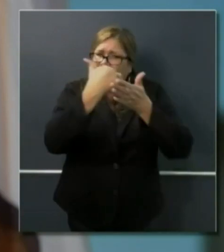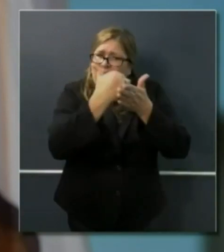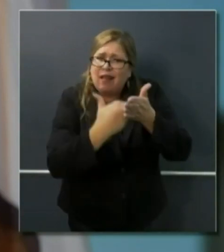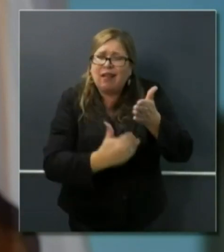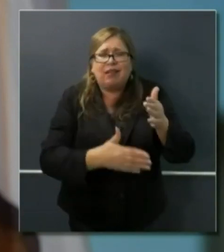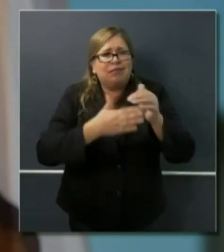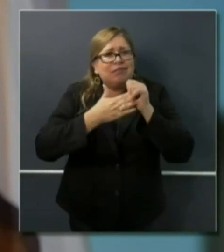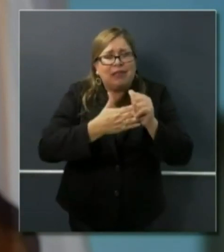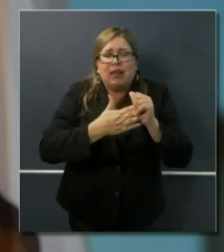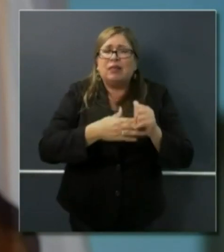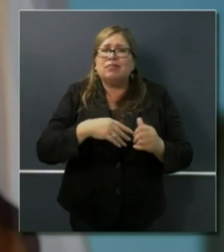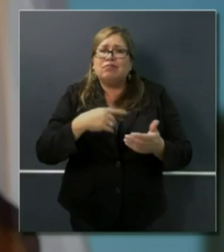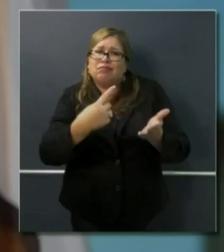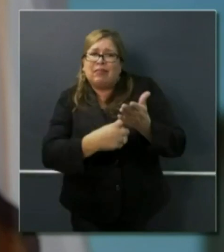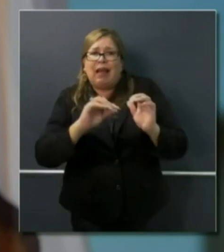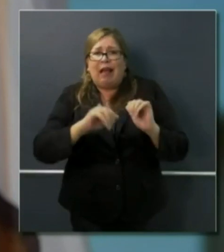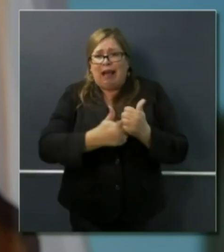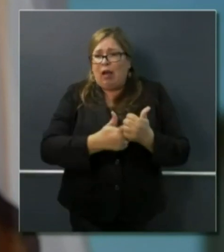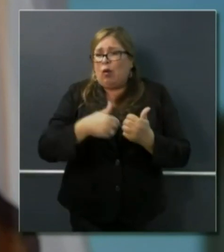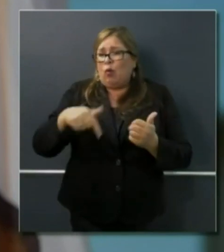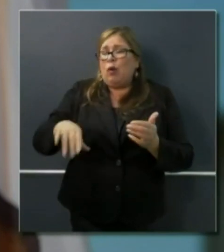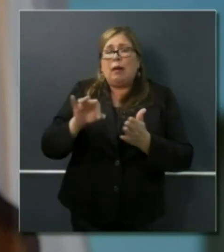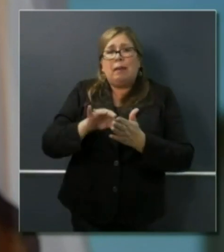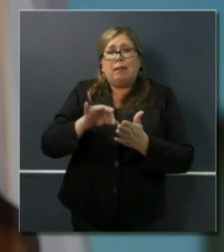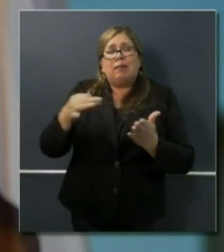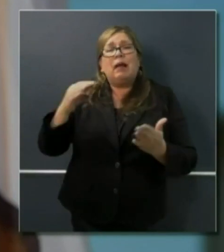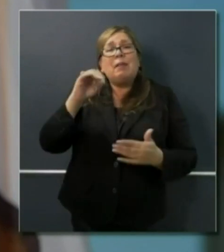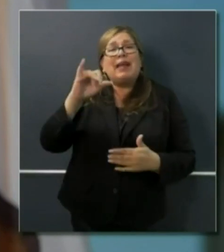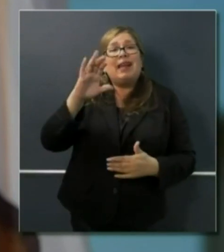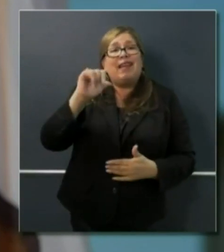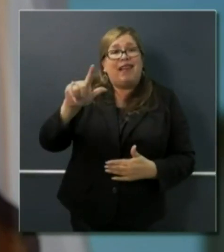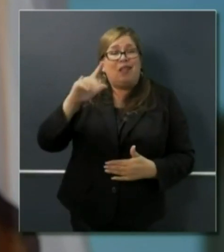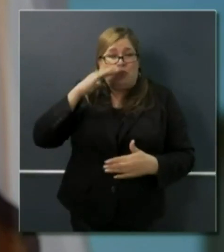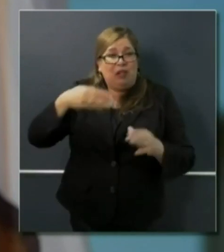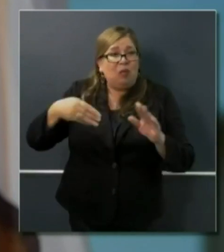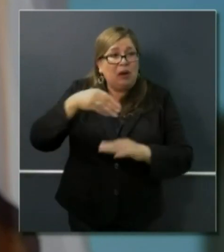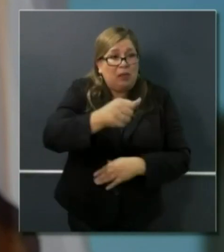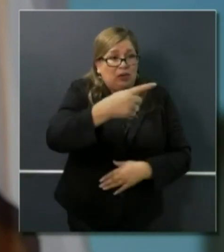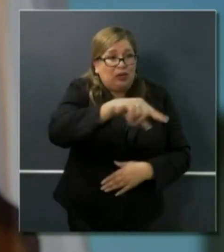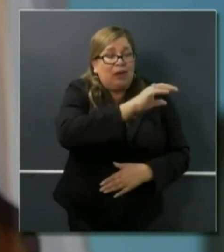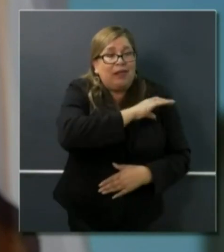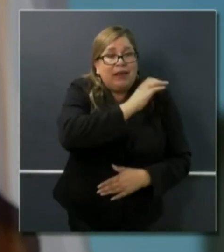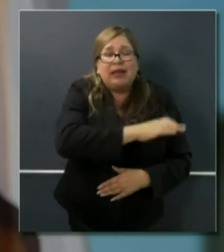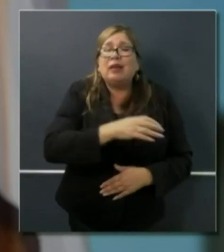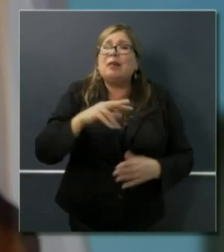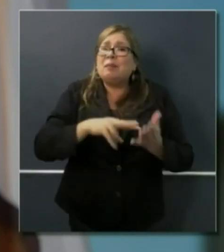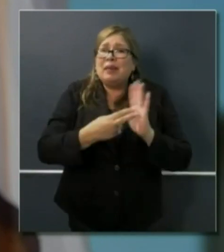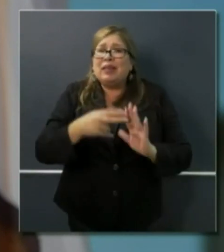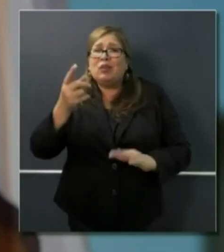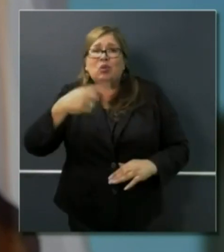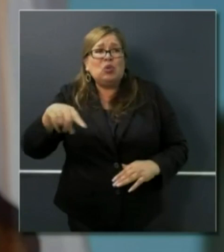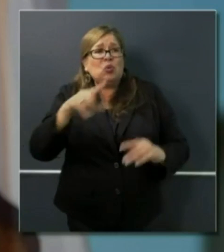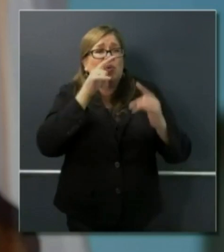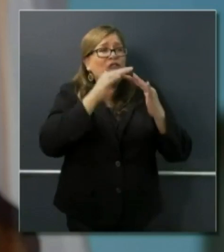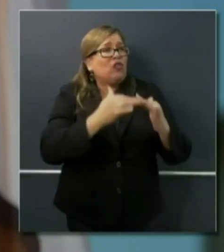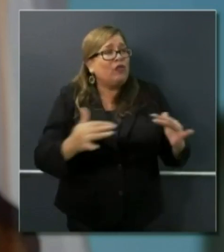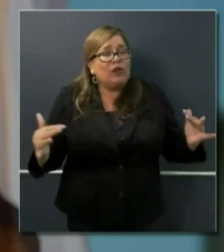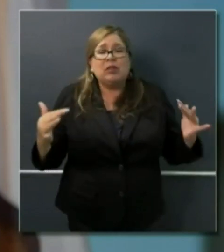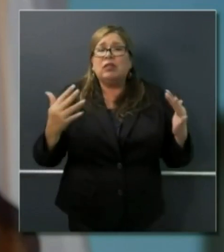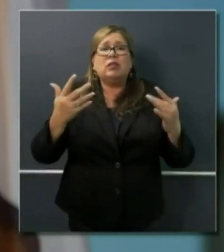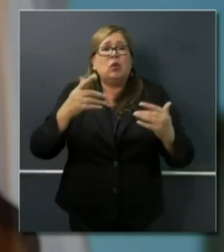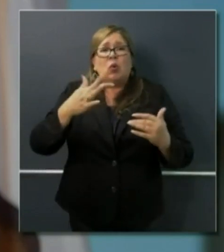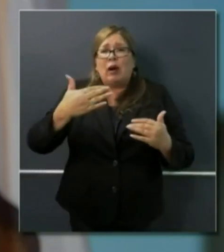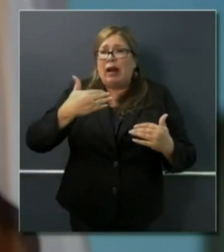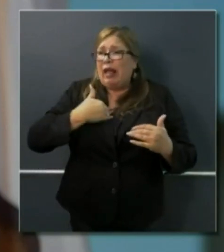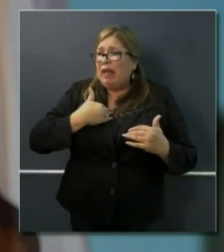under the Medi-Cal system to those clinics and the need for our diverse communities to not worry about going out of pocket. If you